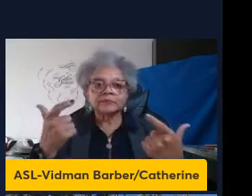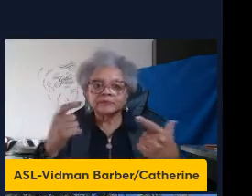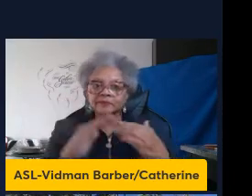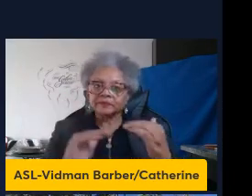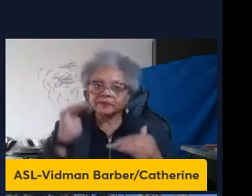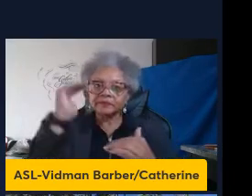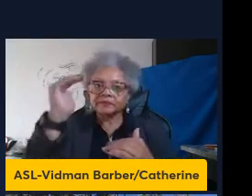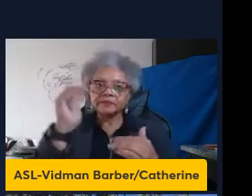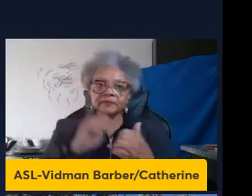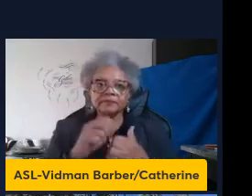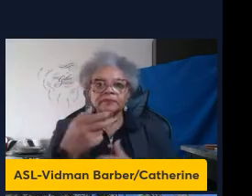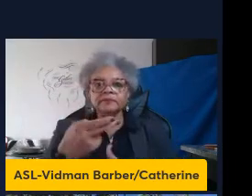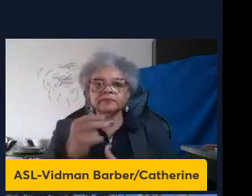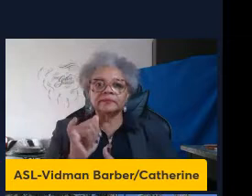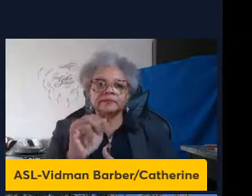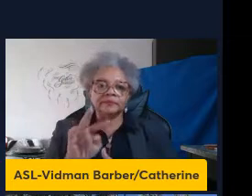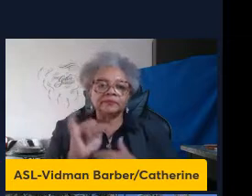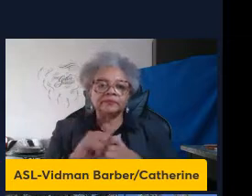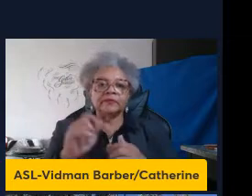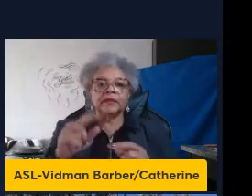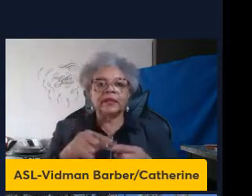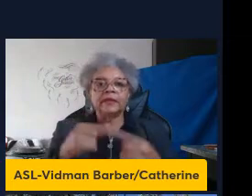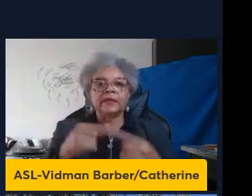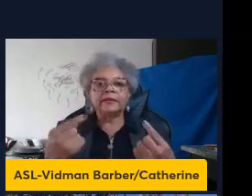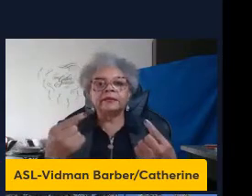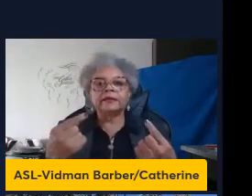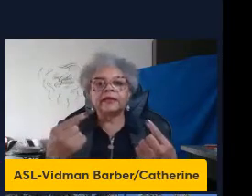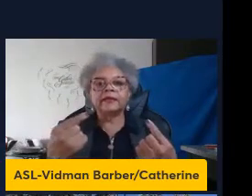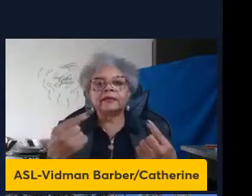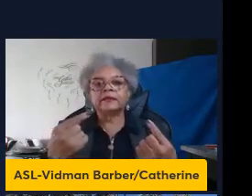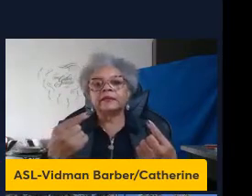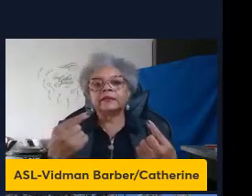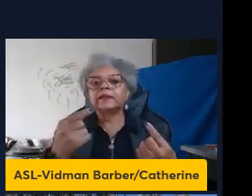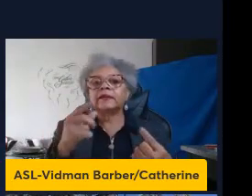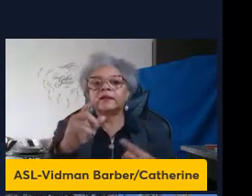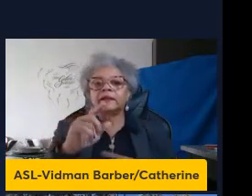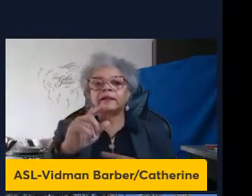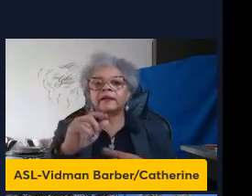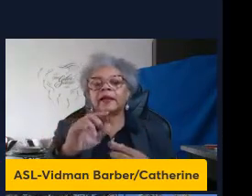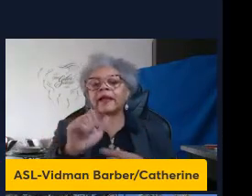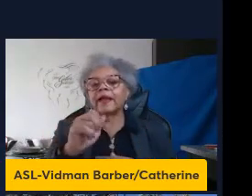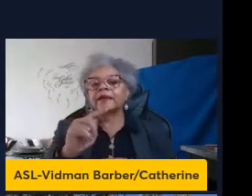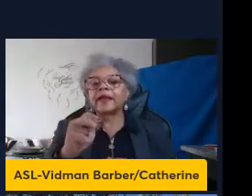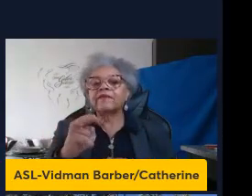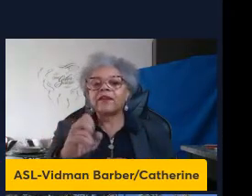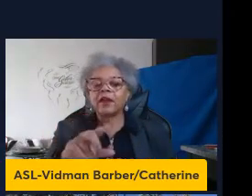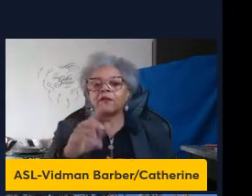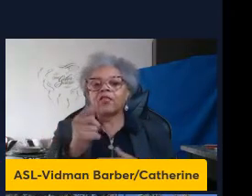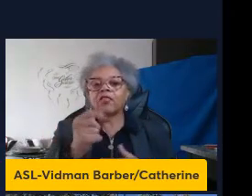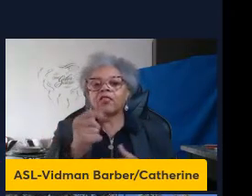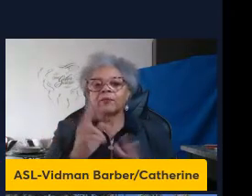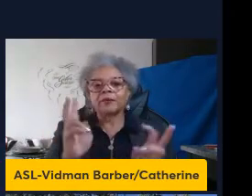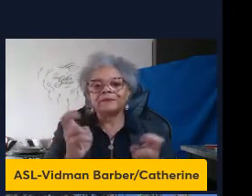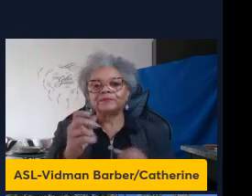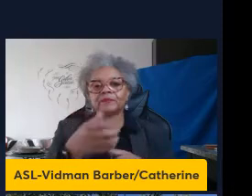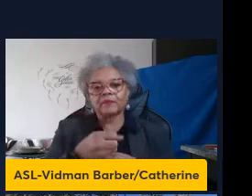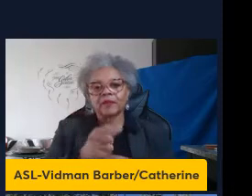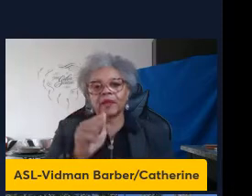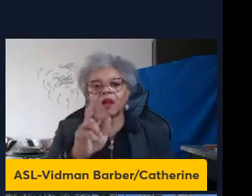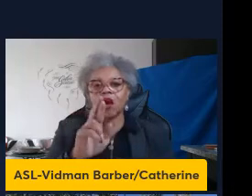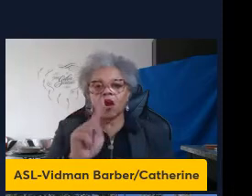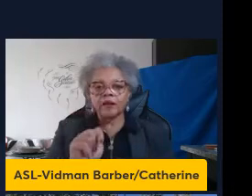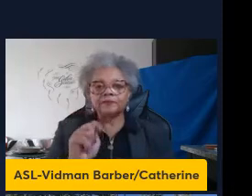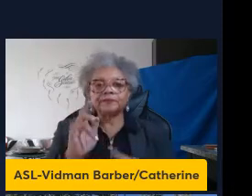but we have antiviral therapies, or ART. These therapies are designed to inhibit different steps of the HIV life cycle, and when you